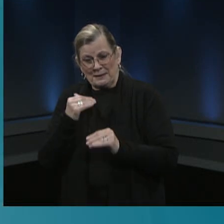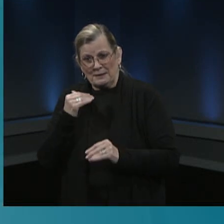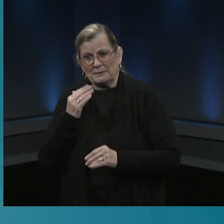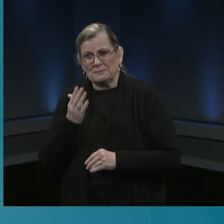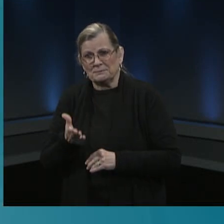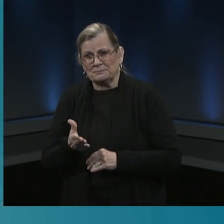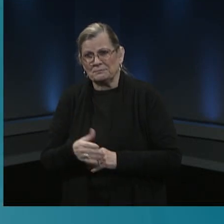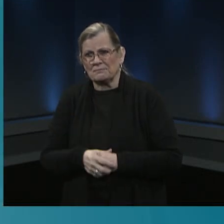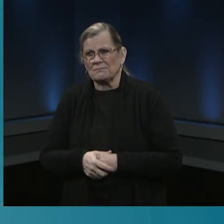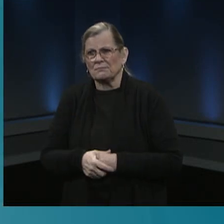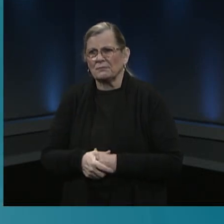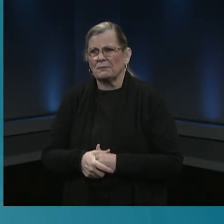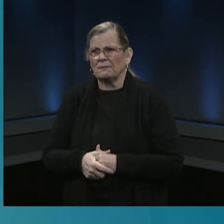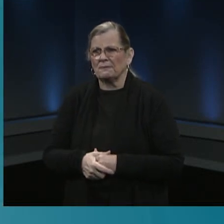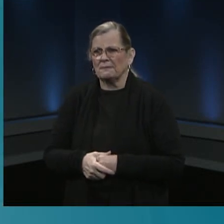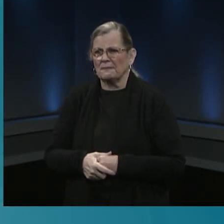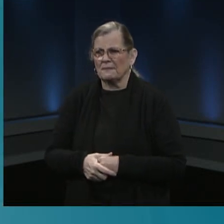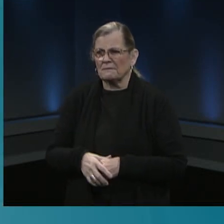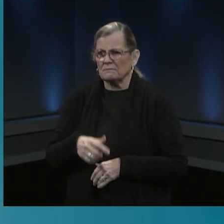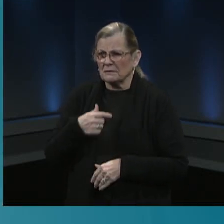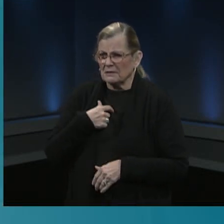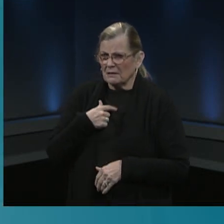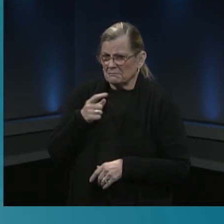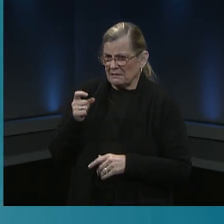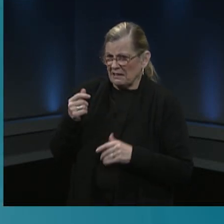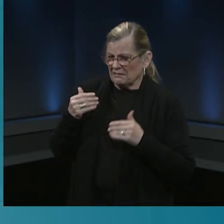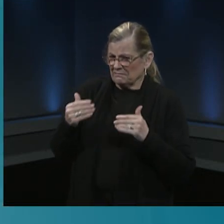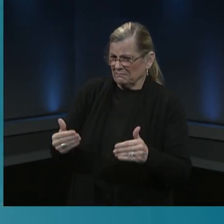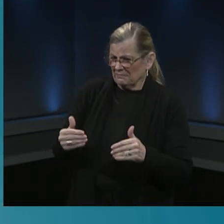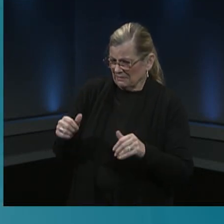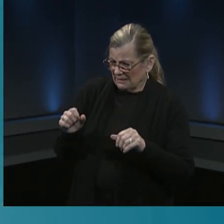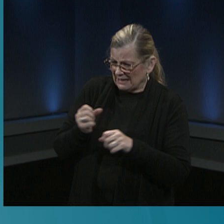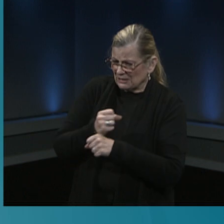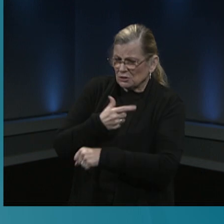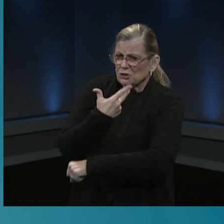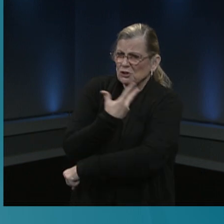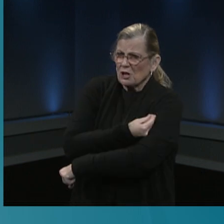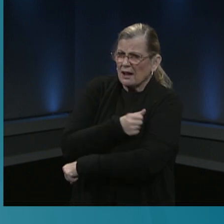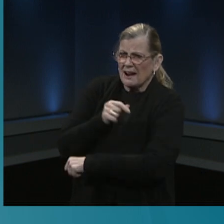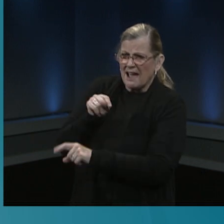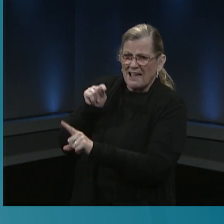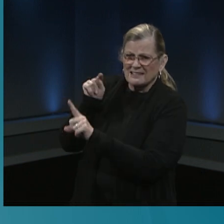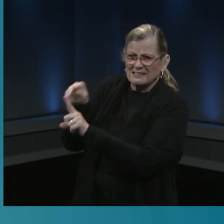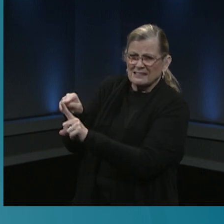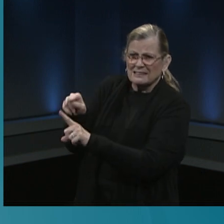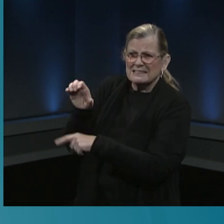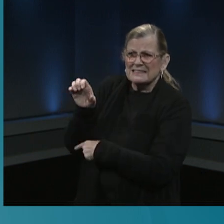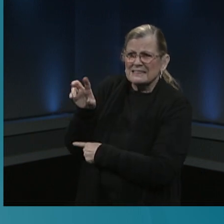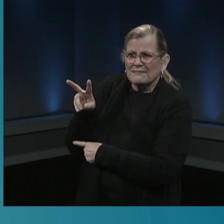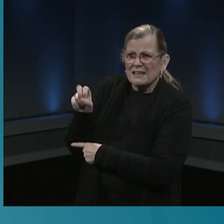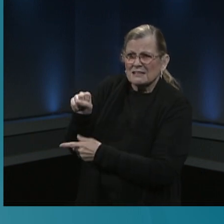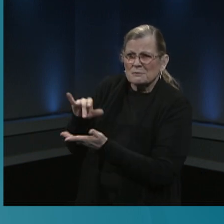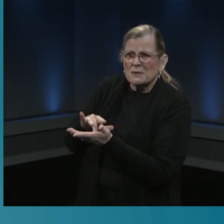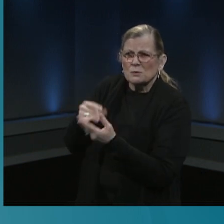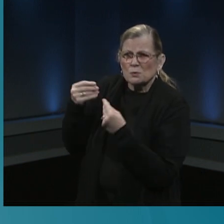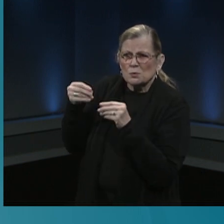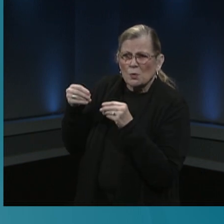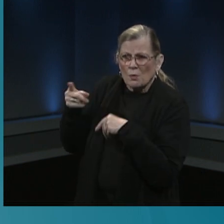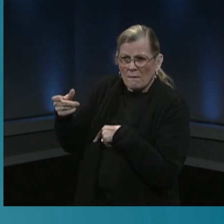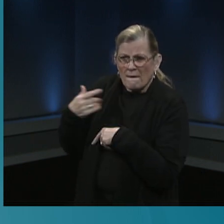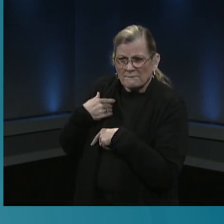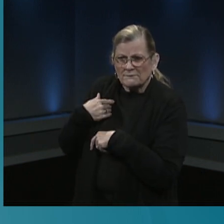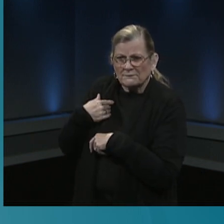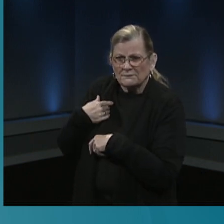them is will i be able to get a shot at cvs instead actually dr schwartz i want to ask you about this one our